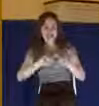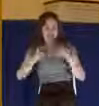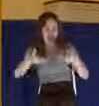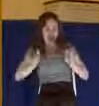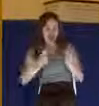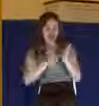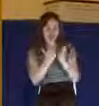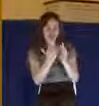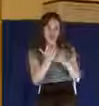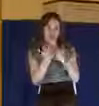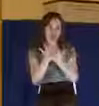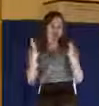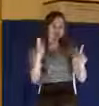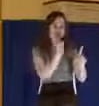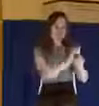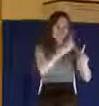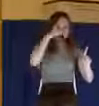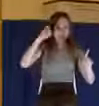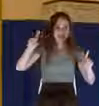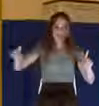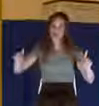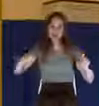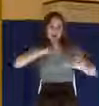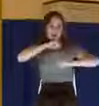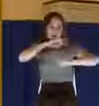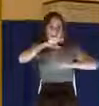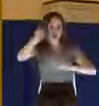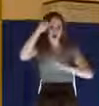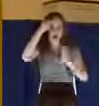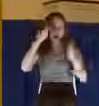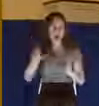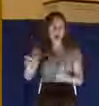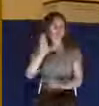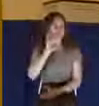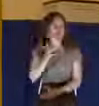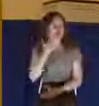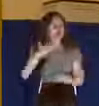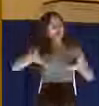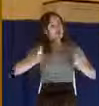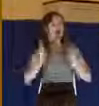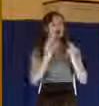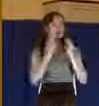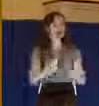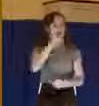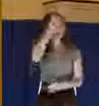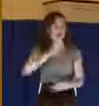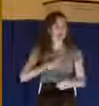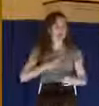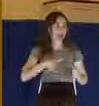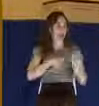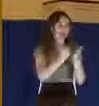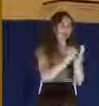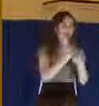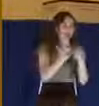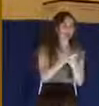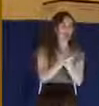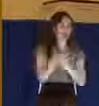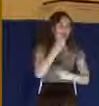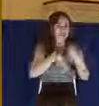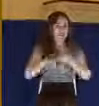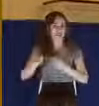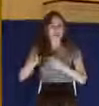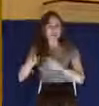he was a corrupt governor. And he would rather allow an innocent man to be crucified than to suffer the consequences. So through